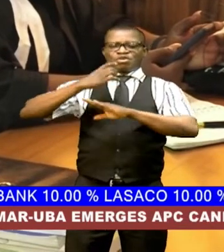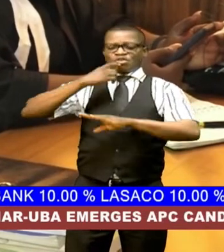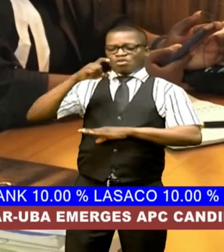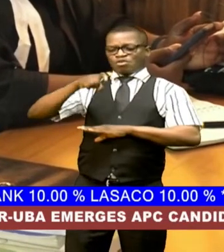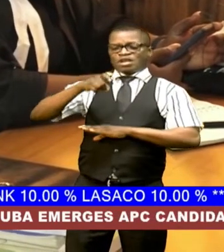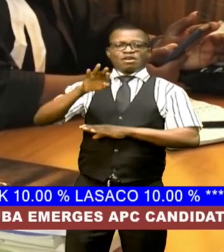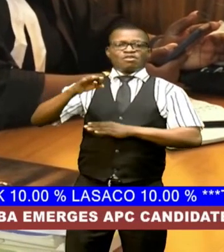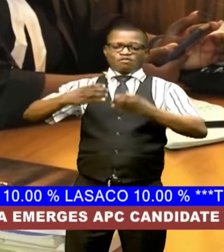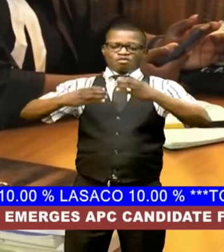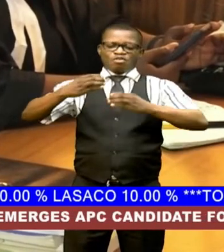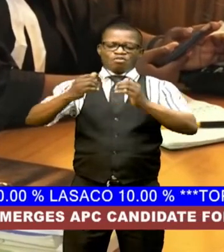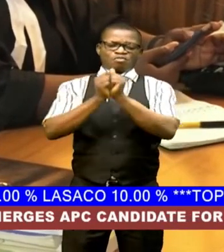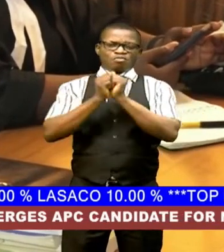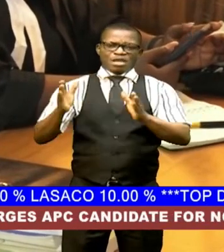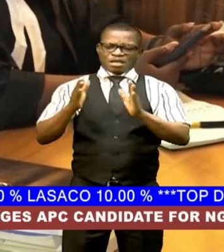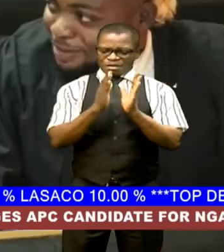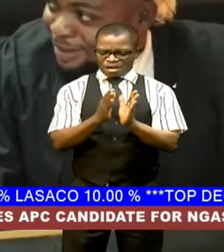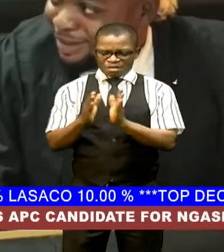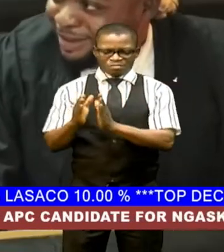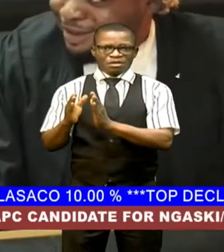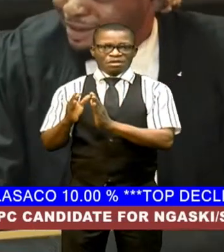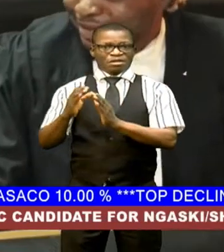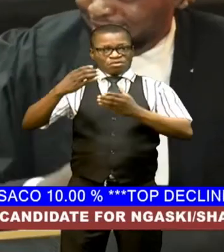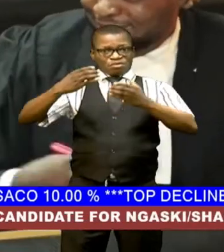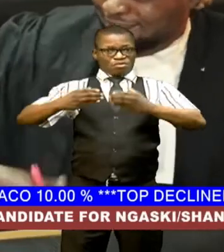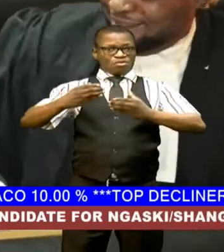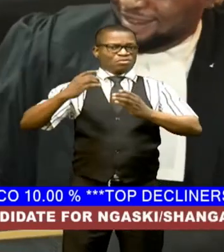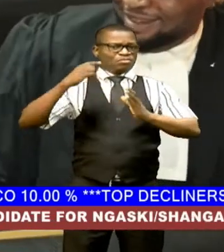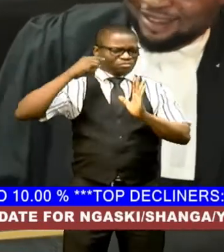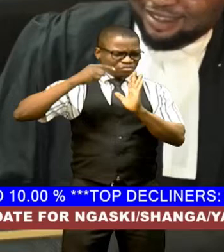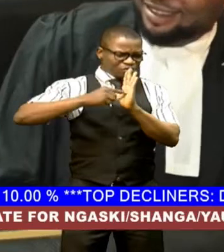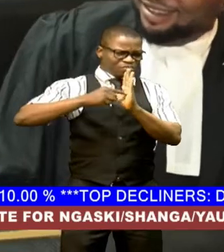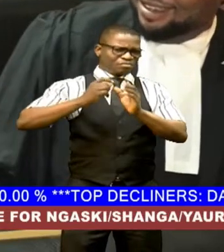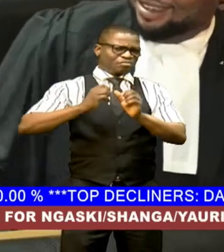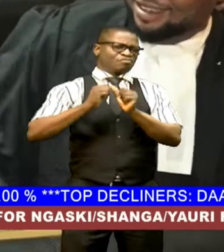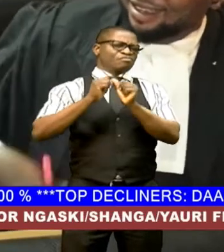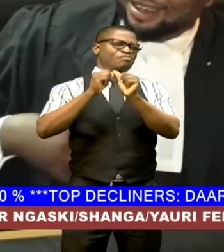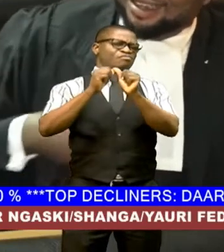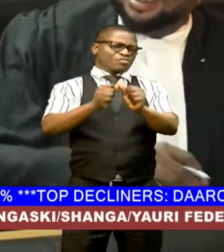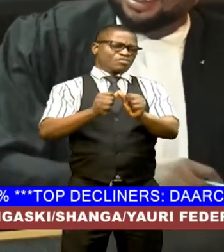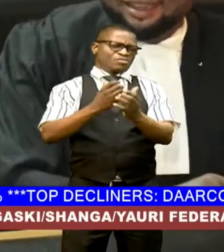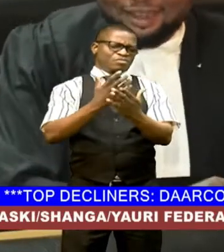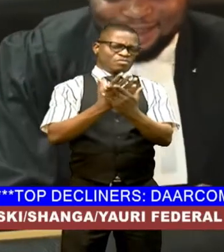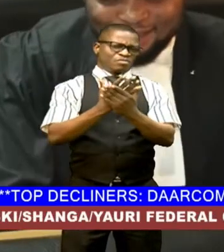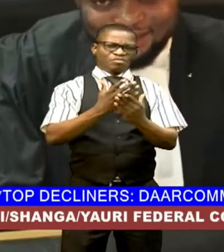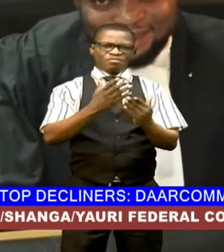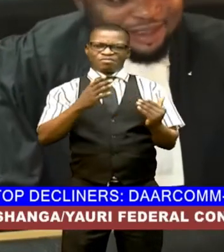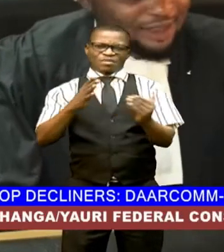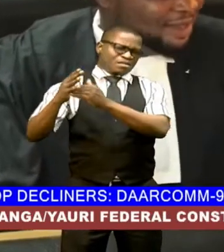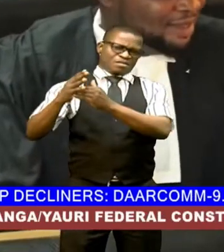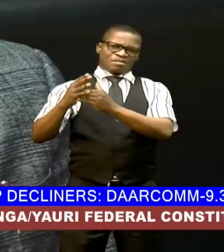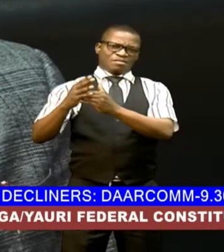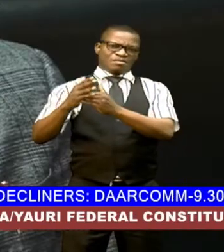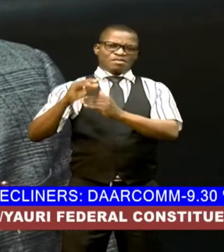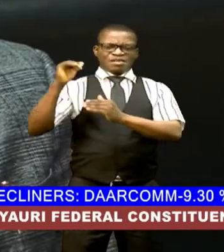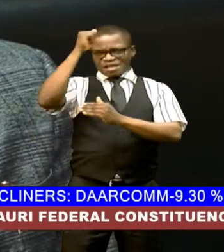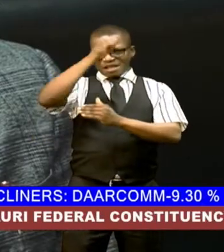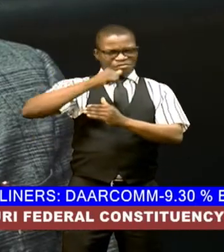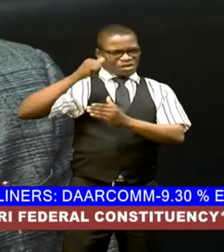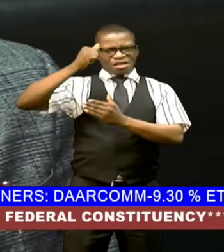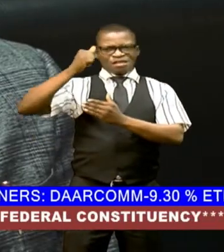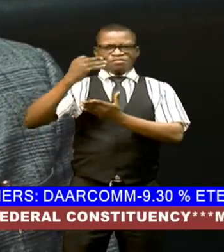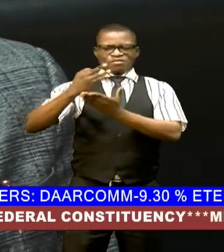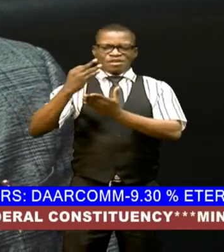court without arraignment the court held that the prolonged detention constituted a fragland violation of africa's fundamental